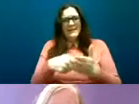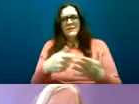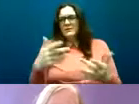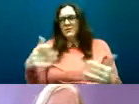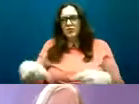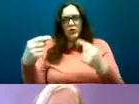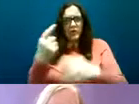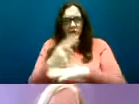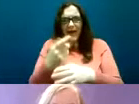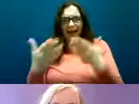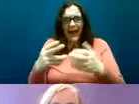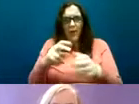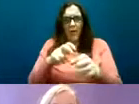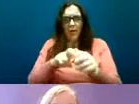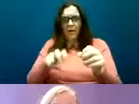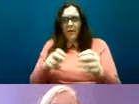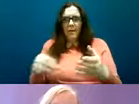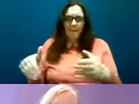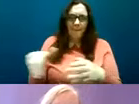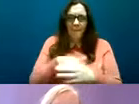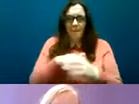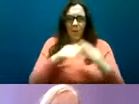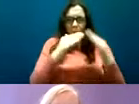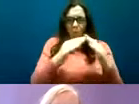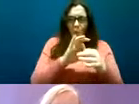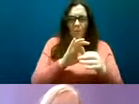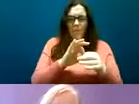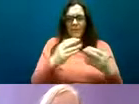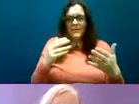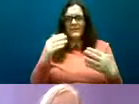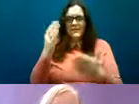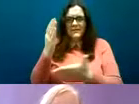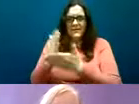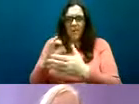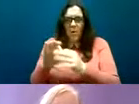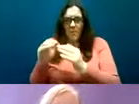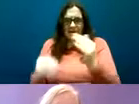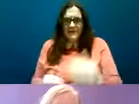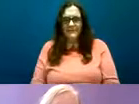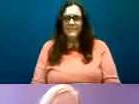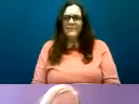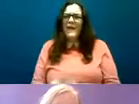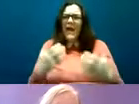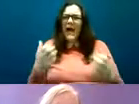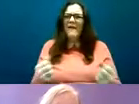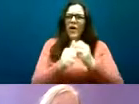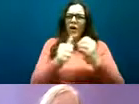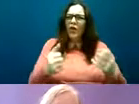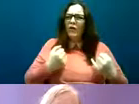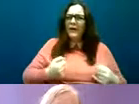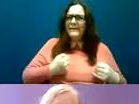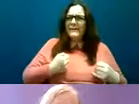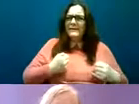homeless adults also experience comorbidities and challenges and as we mentioned this